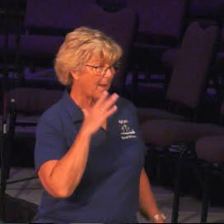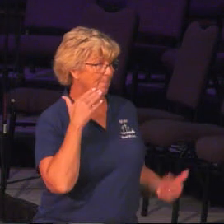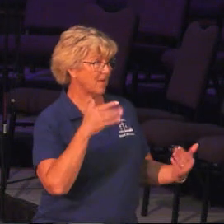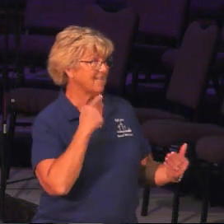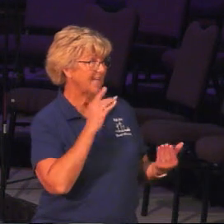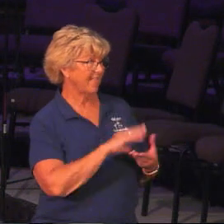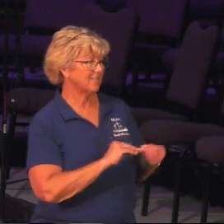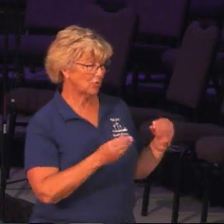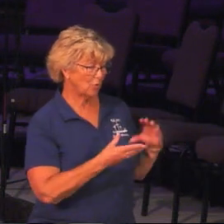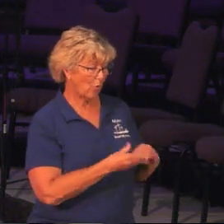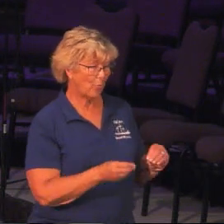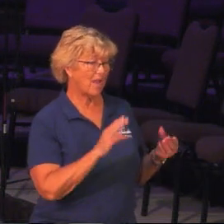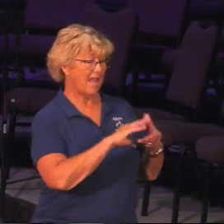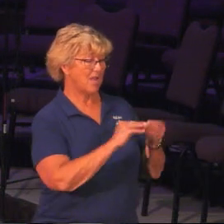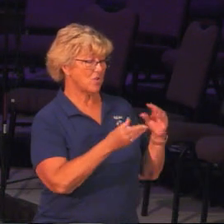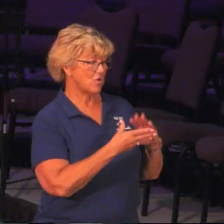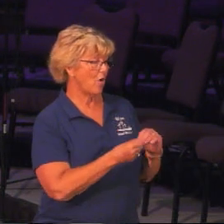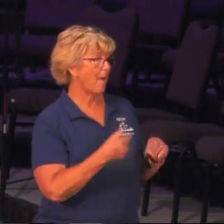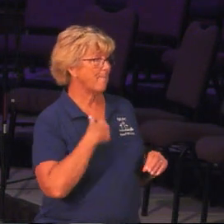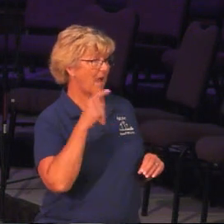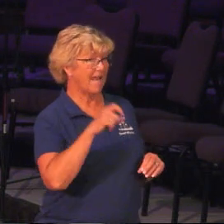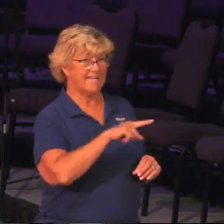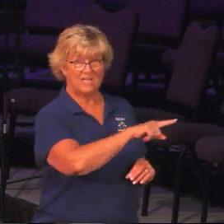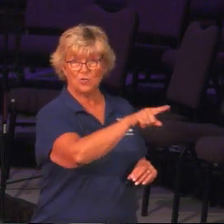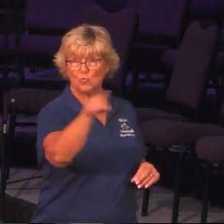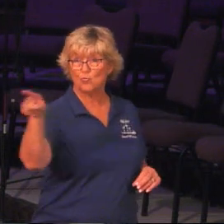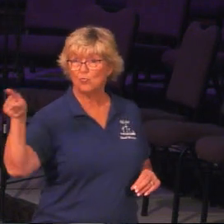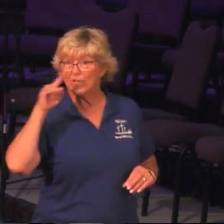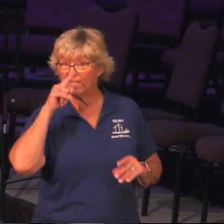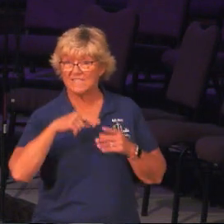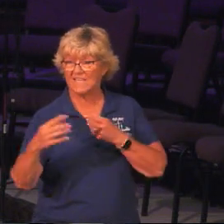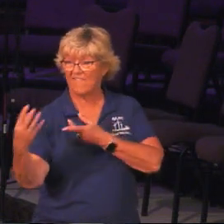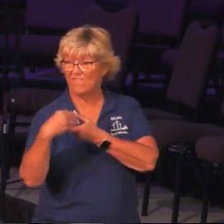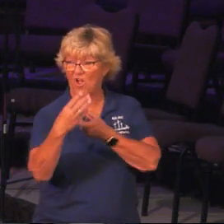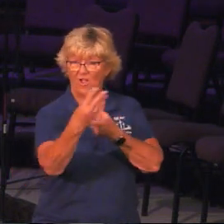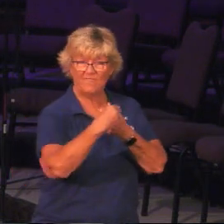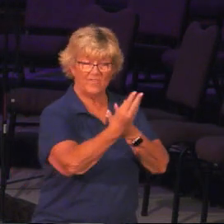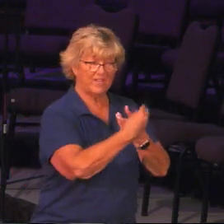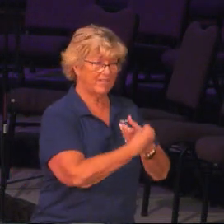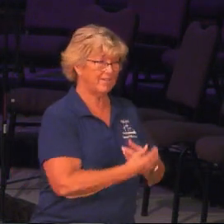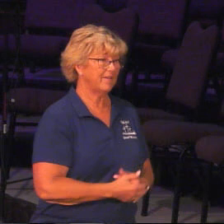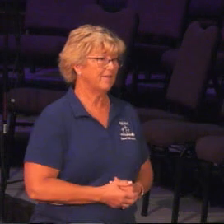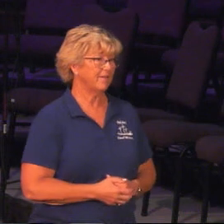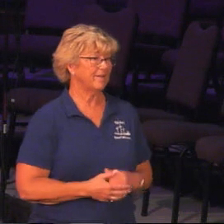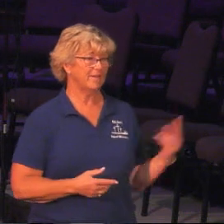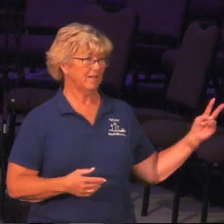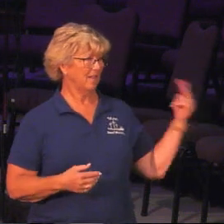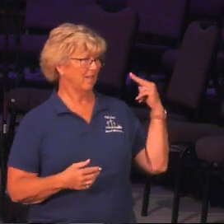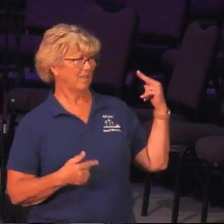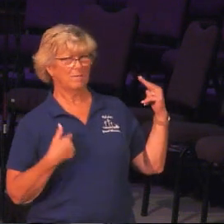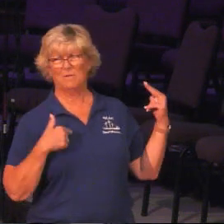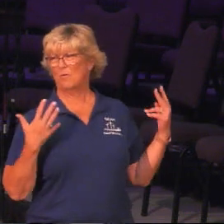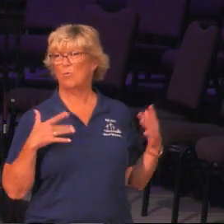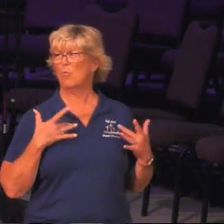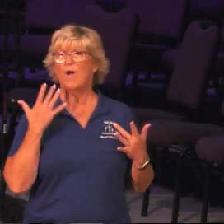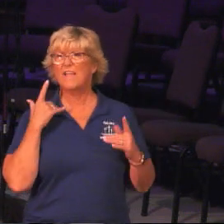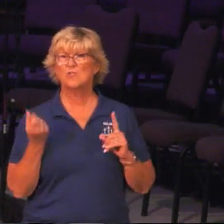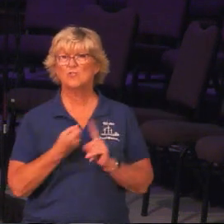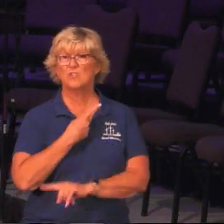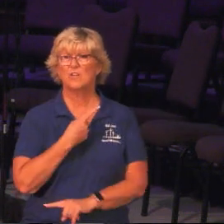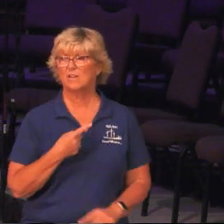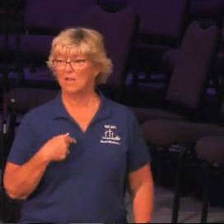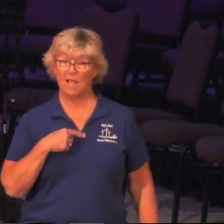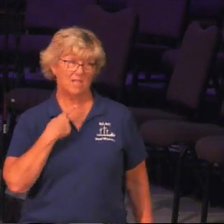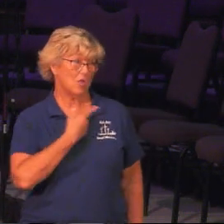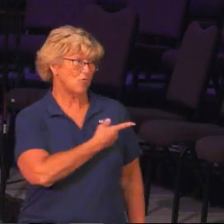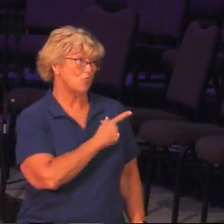tell a story, a story that I'm going to need all the kids' help with. And he's kind of looking at me like, what are you doing? You know, and I was